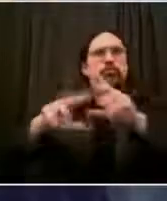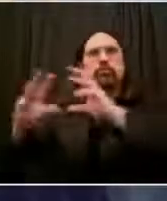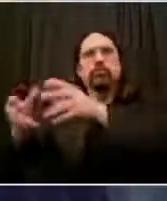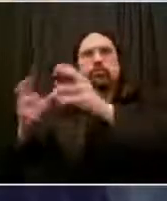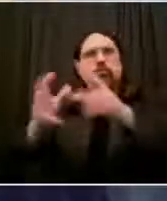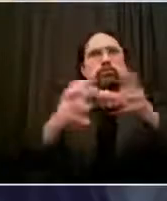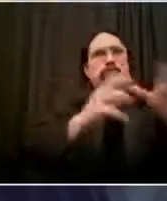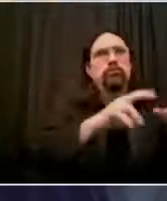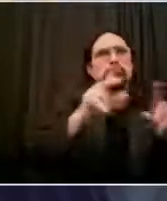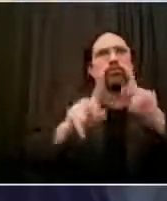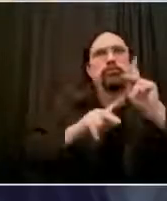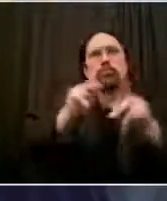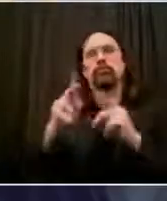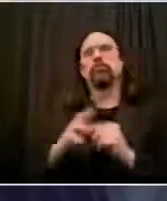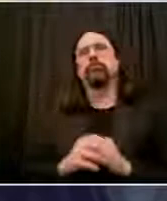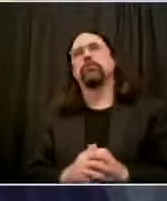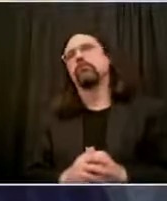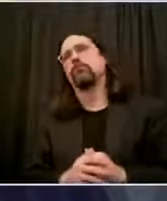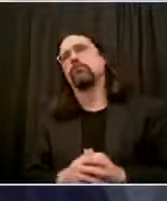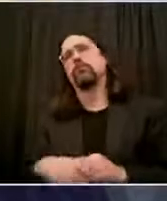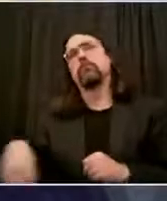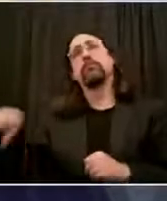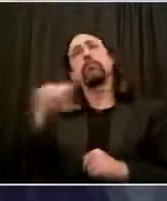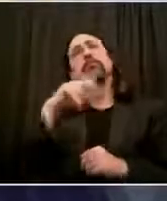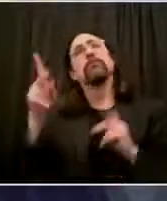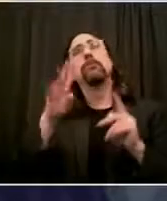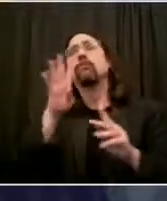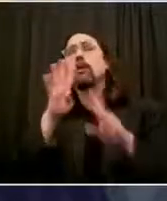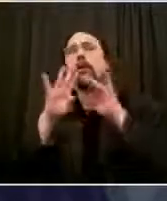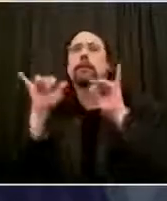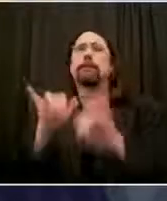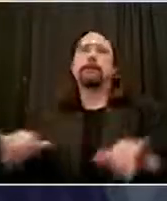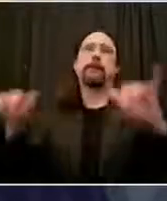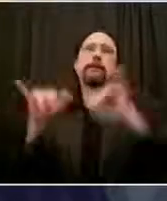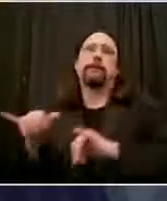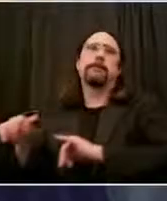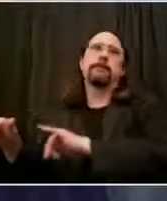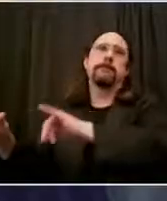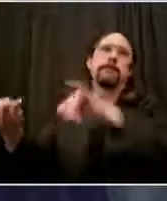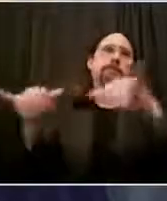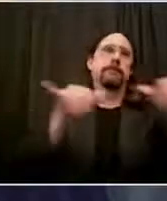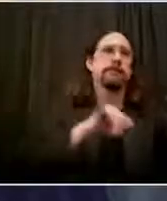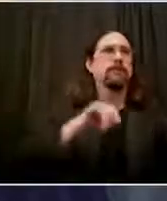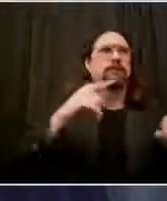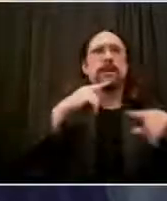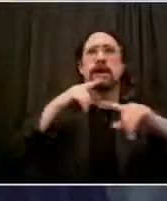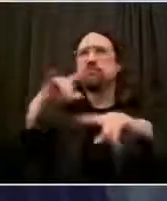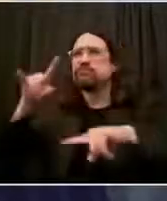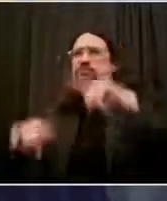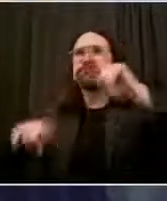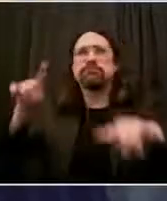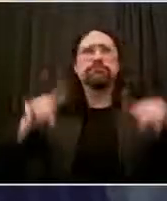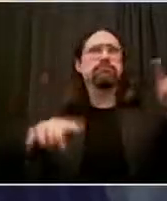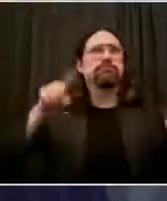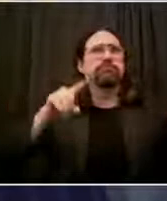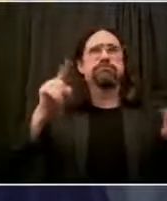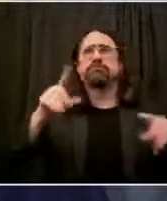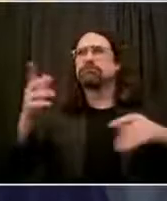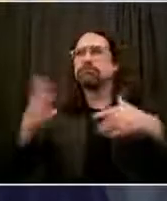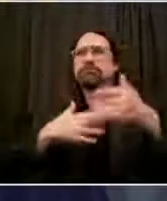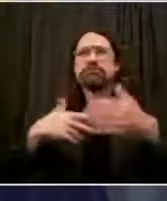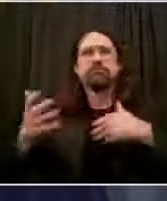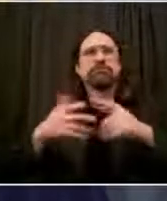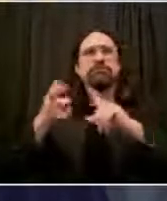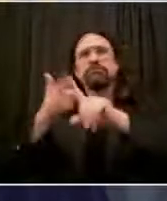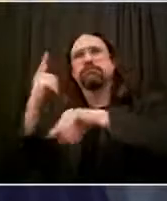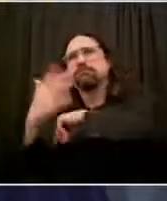middle class people, lower income people, union members, store owners, homeowners, renters, that talk to me about the real lives of real